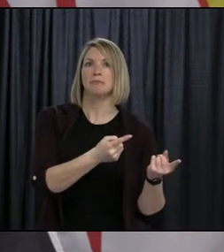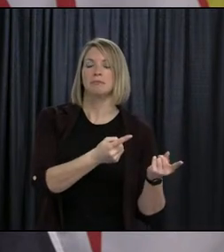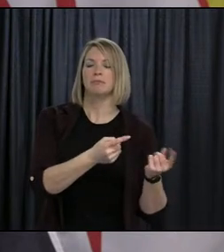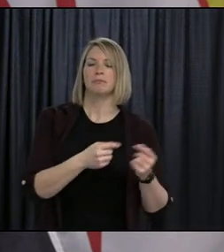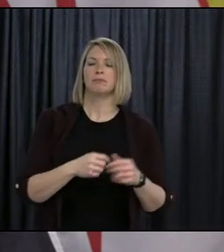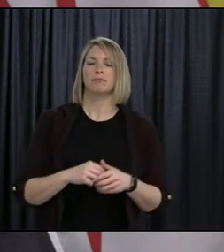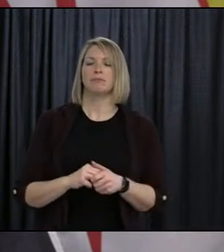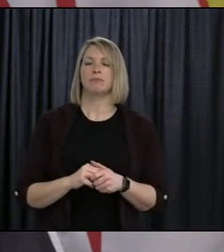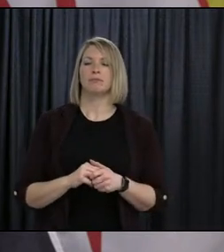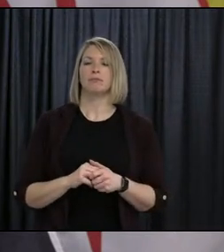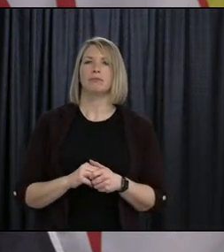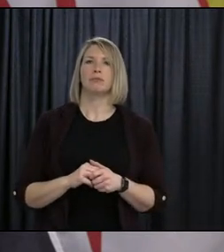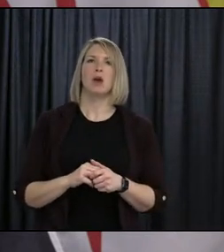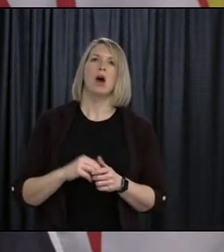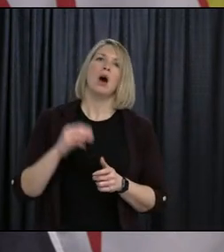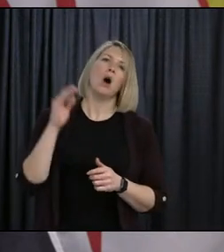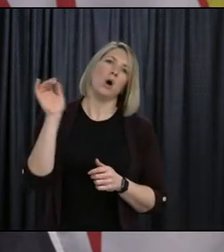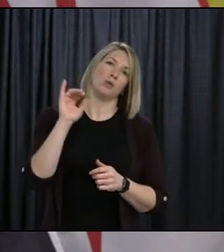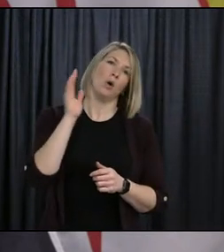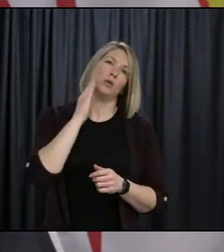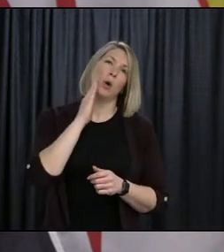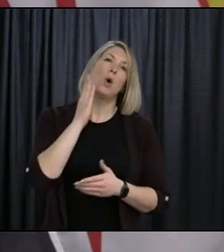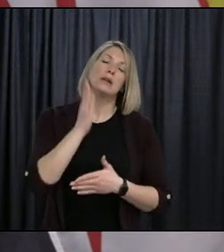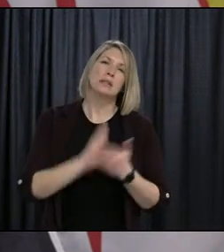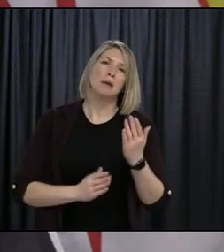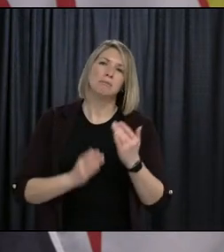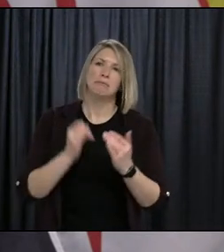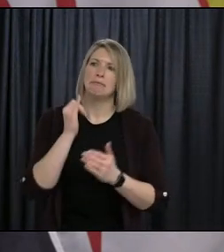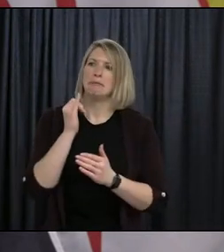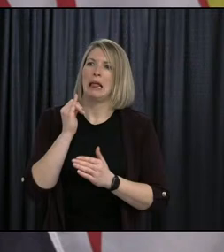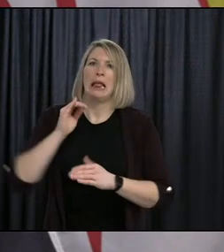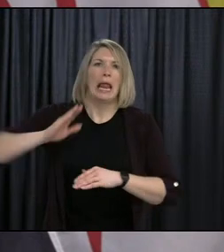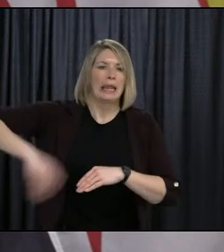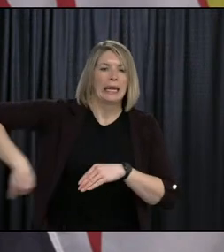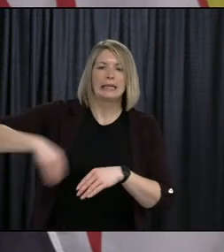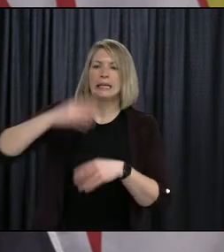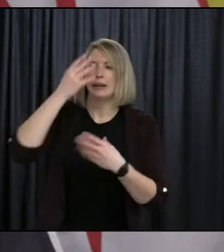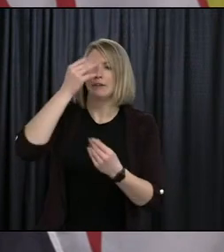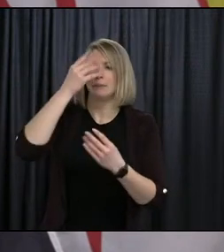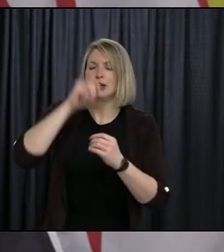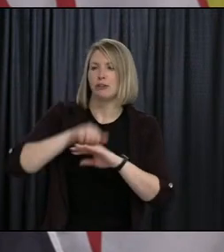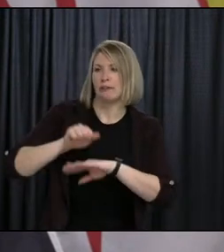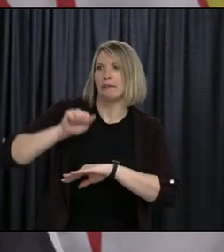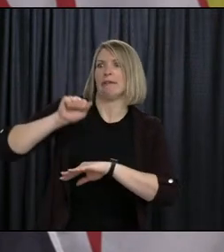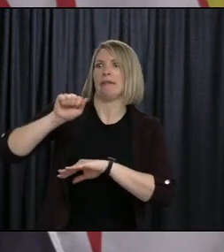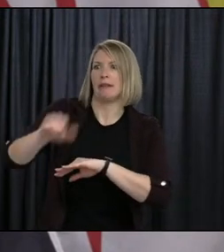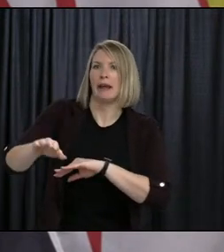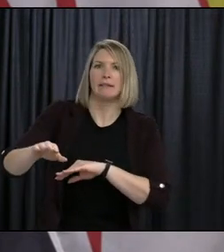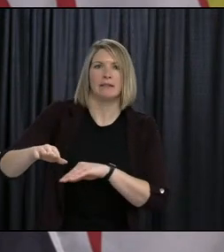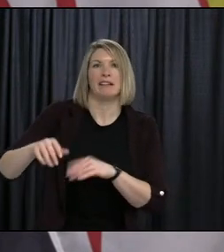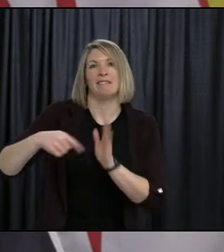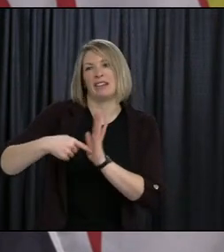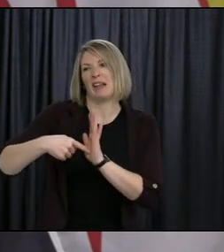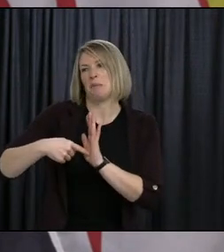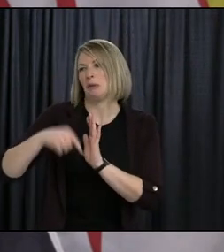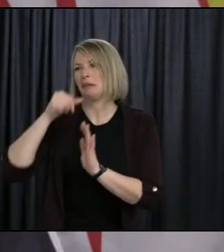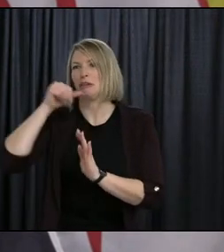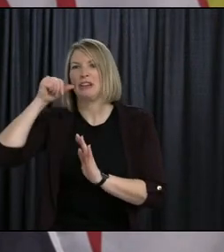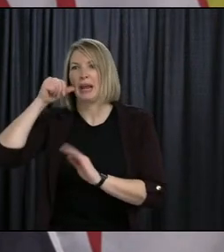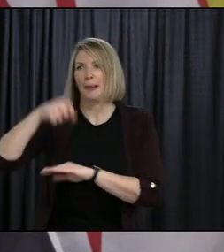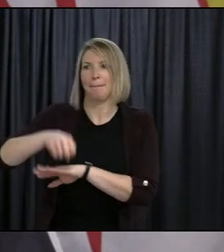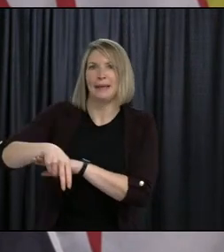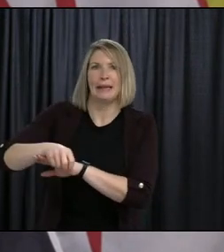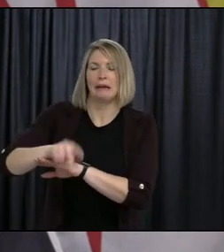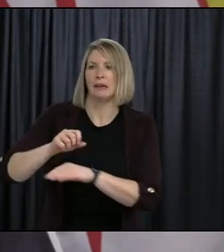the notices going out late at night at midnight, that's because we've got district staff working that late, interfacing with our health